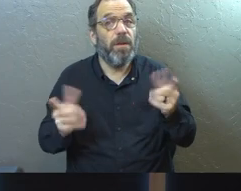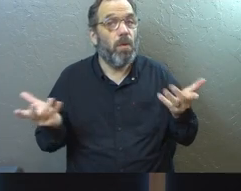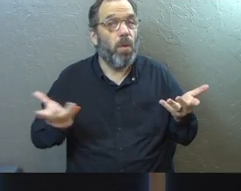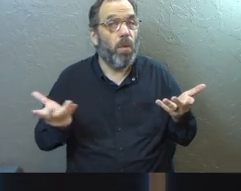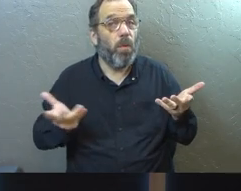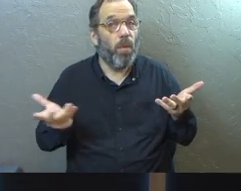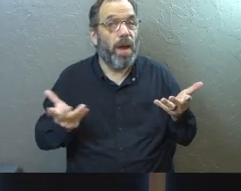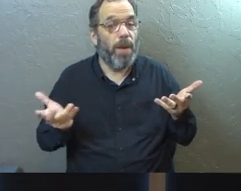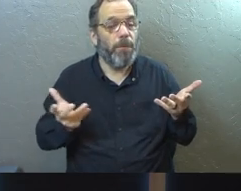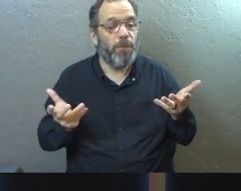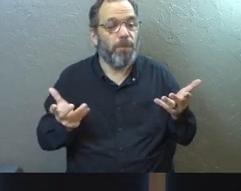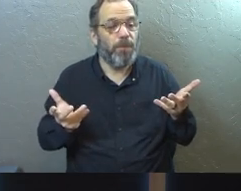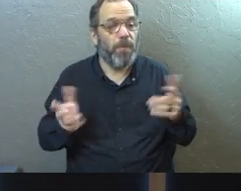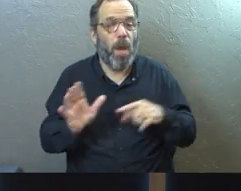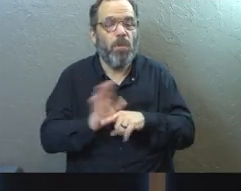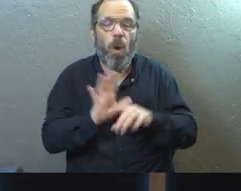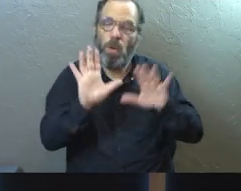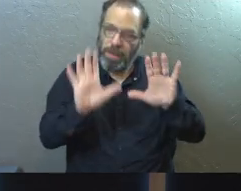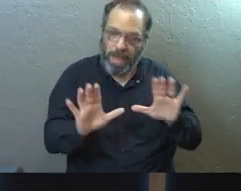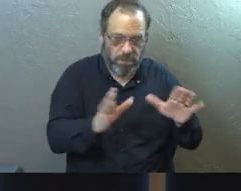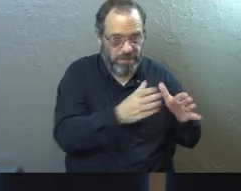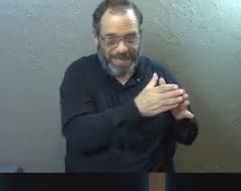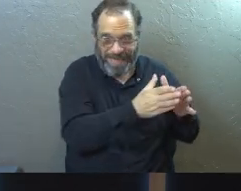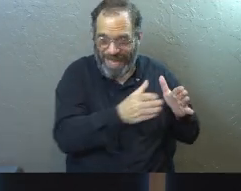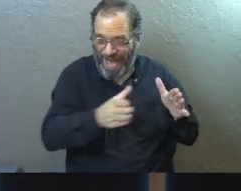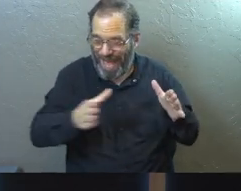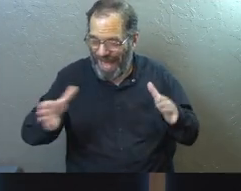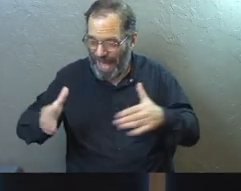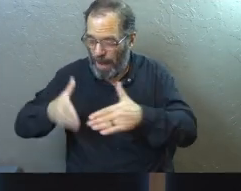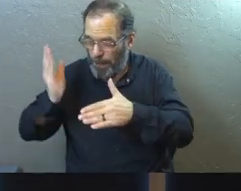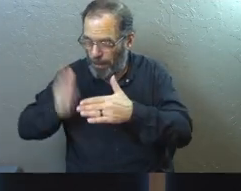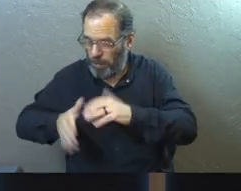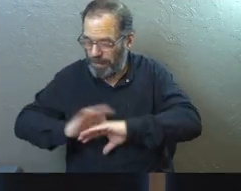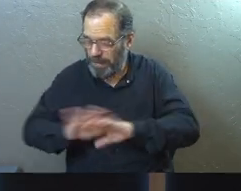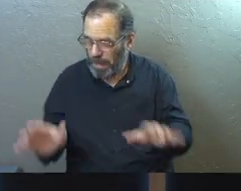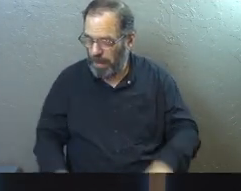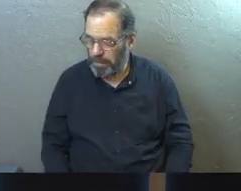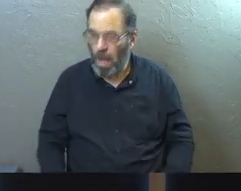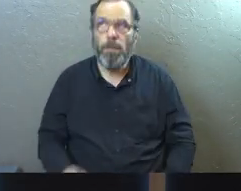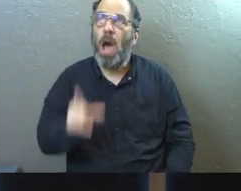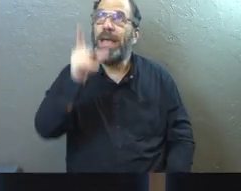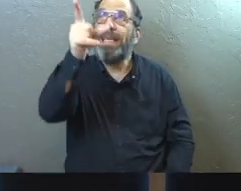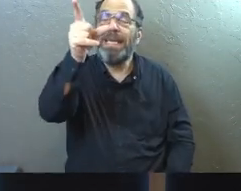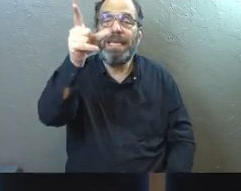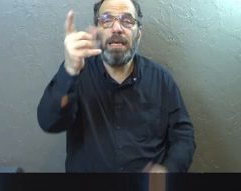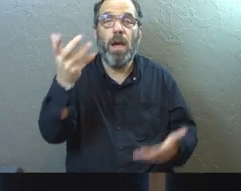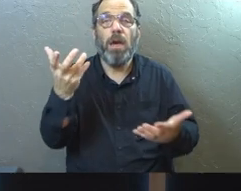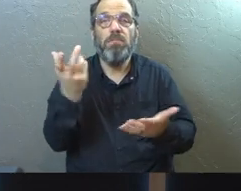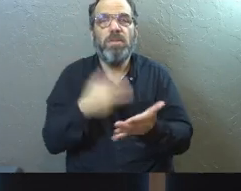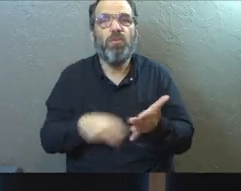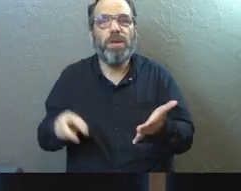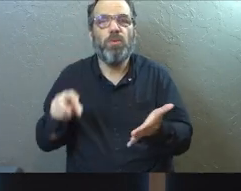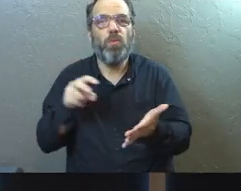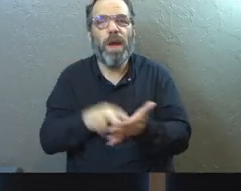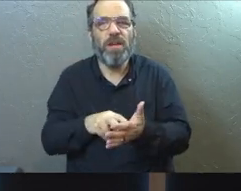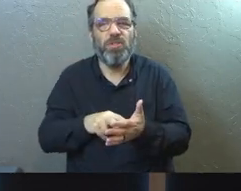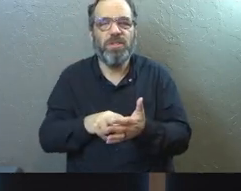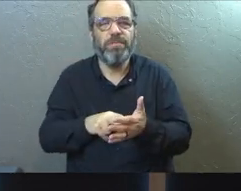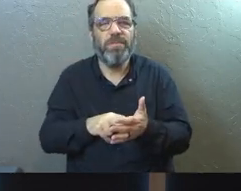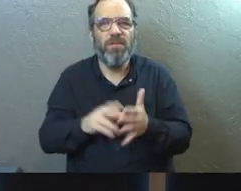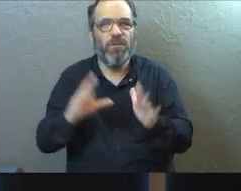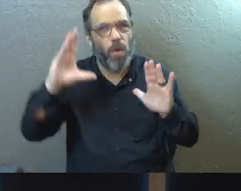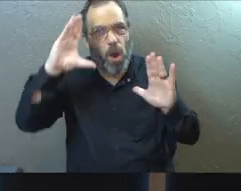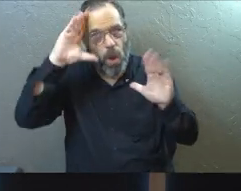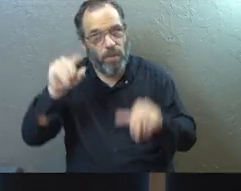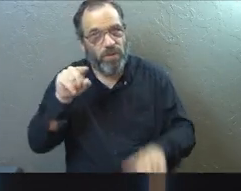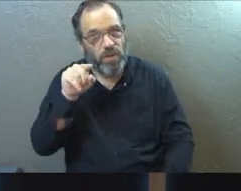what God has for us is these movies say, okay, well, that's it. And that's how these stories end. But God is a God of resurrection. There's so much hope this morning